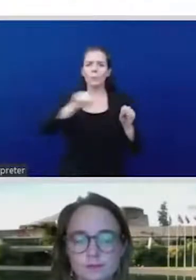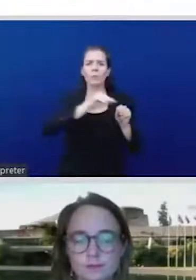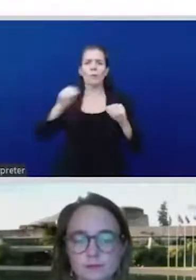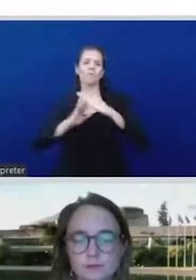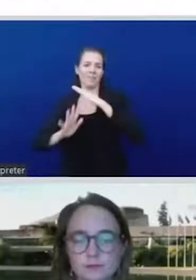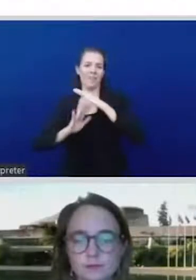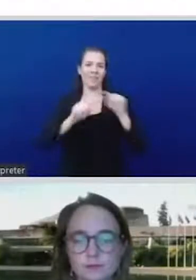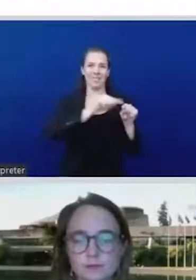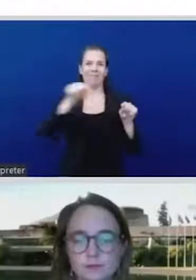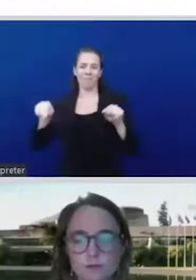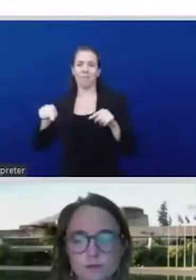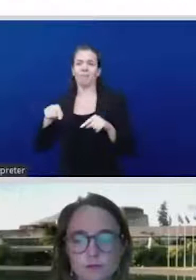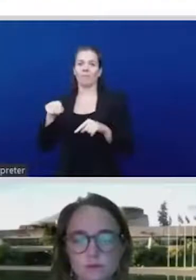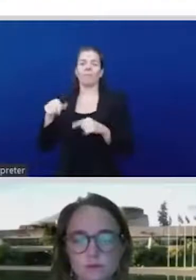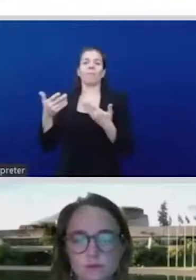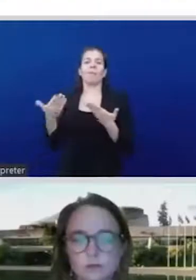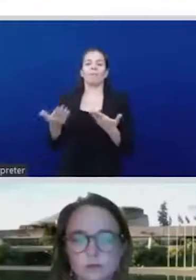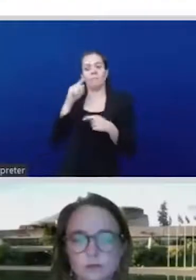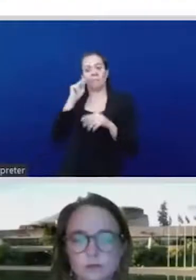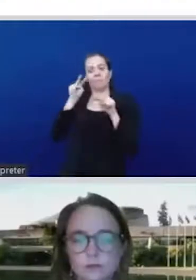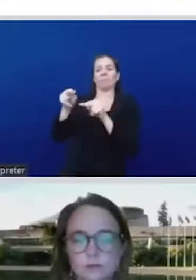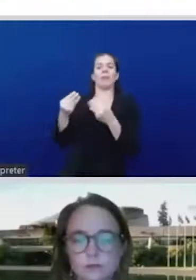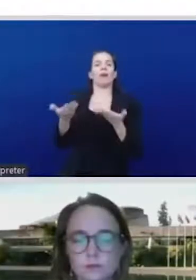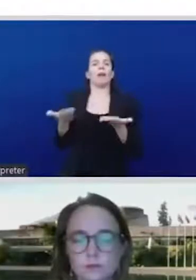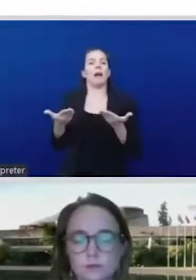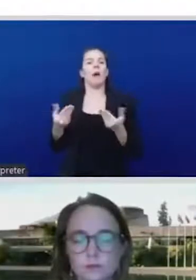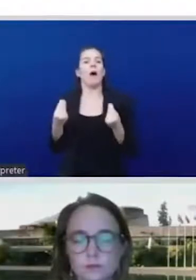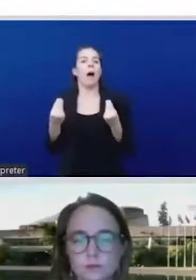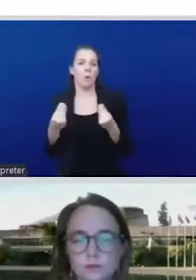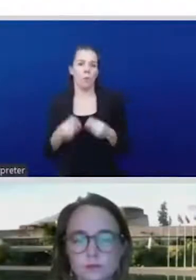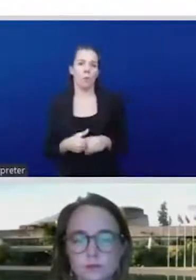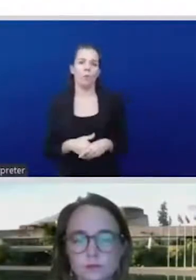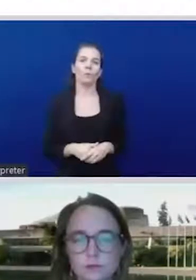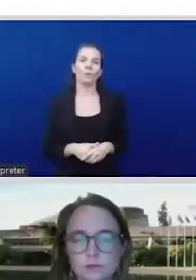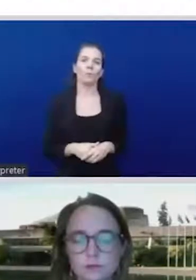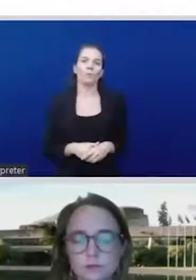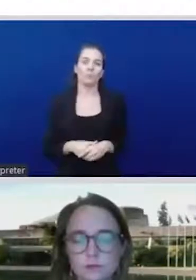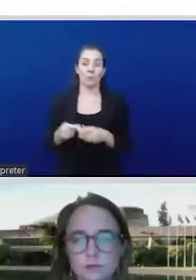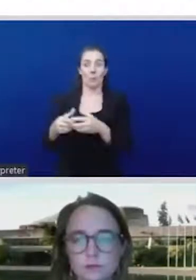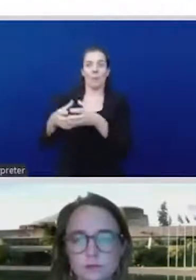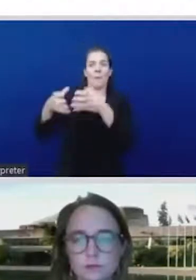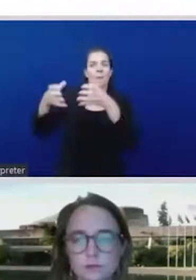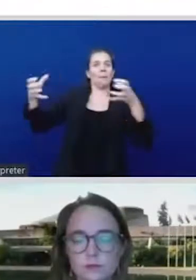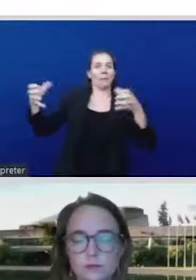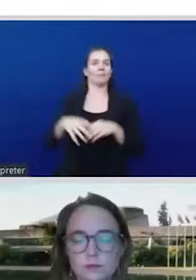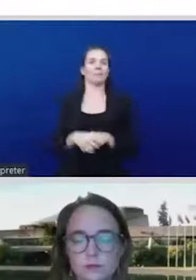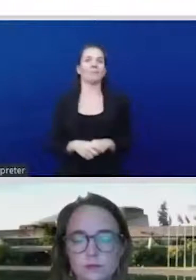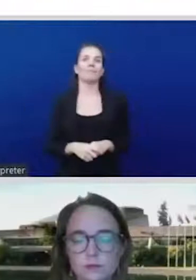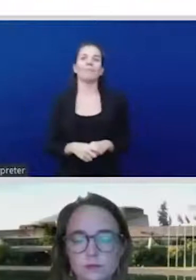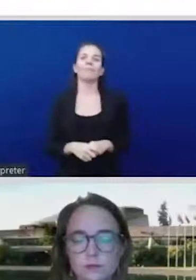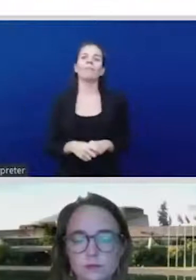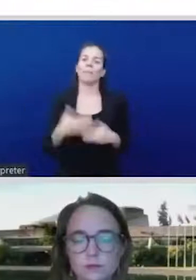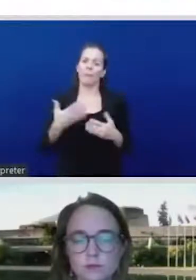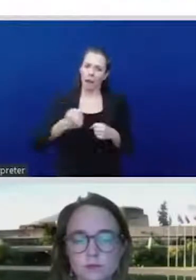frayed a lot. And even amongst developed countries, that kind of closing of borders without unilateral closing, without